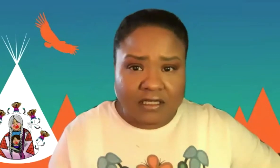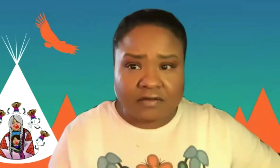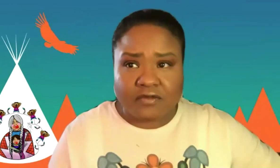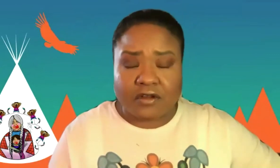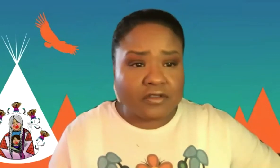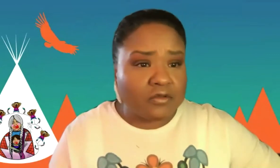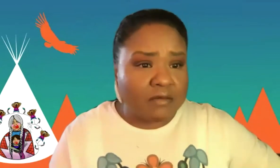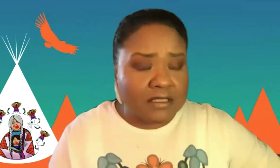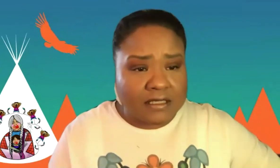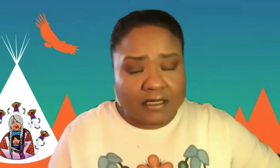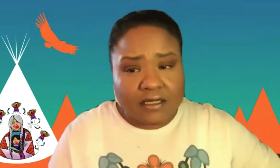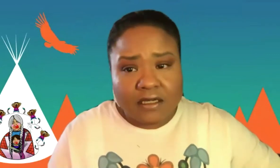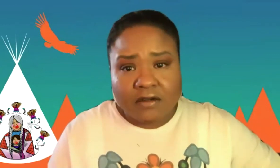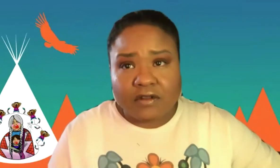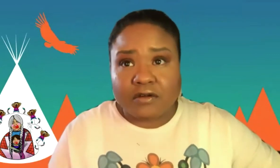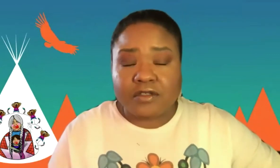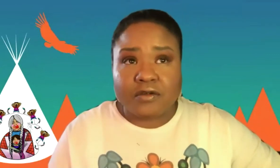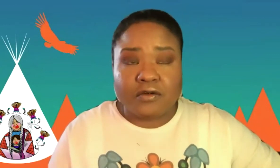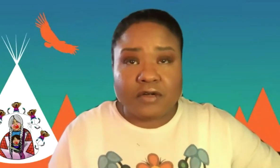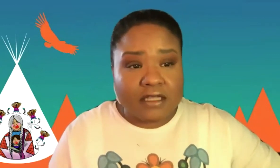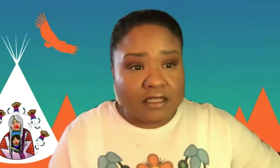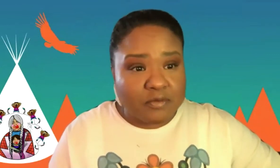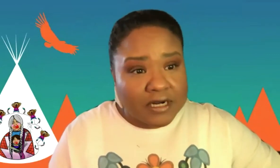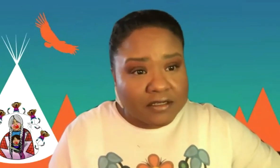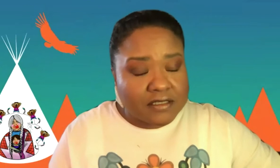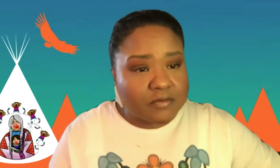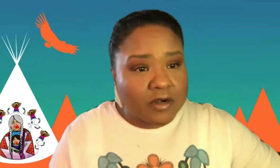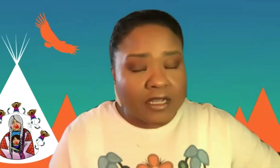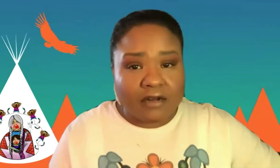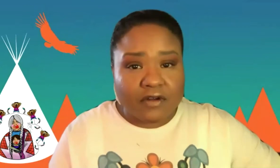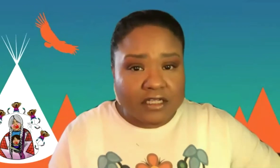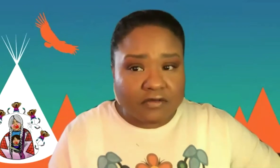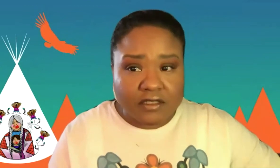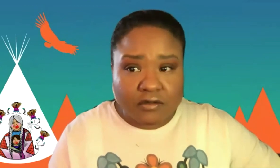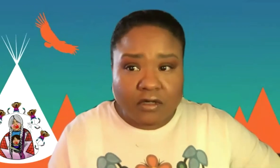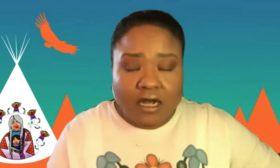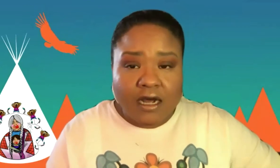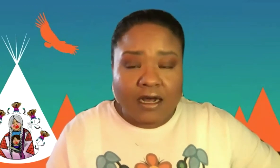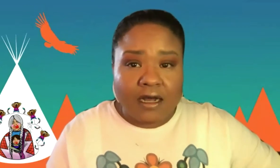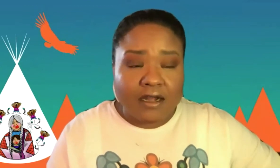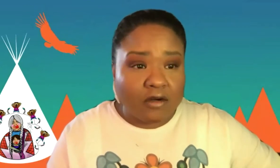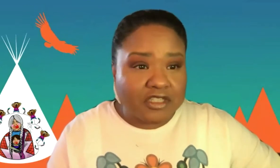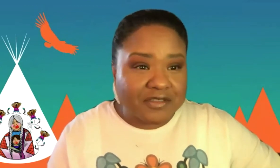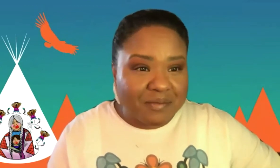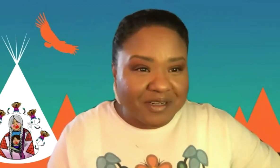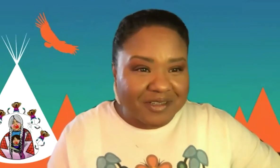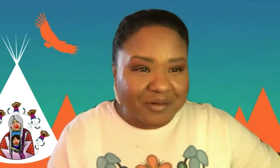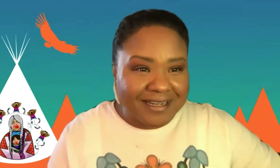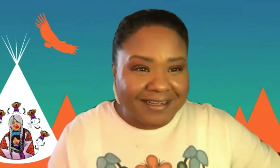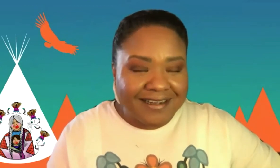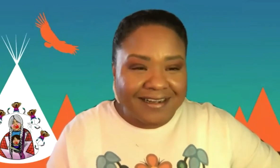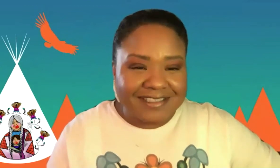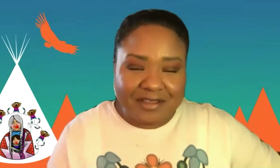relatives, for those who may be sick, for those who need these prayers this morning, and for each of us who I hope shows up in a